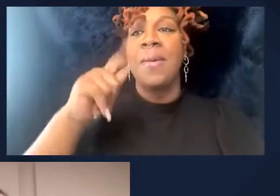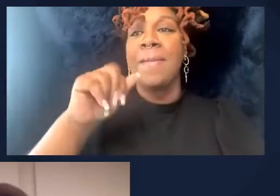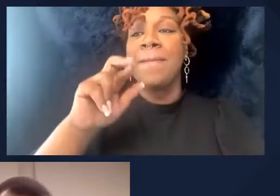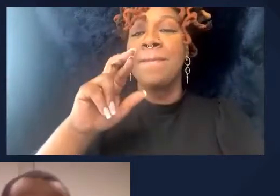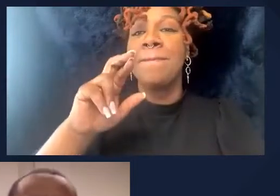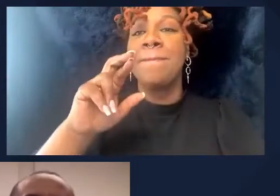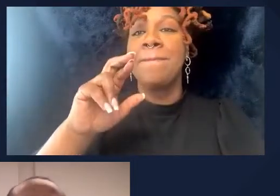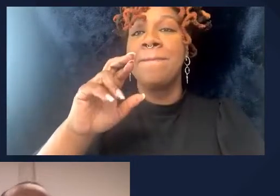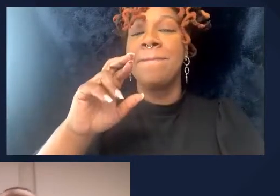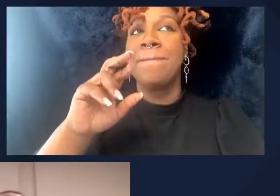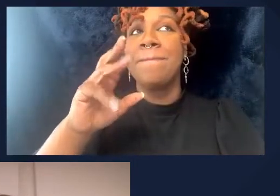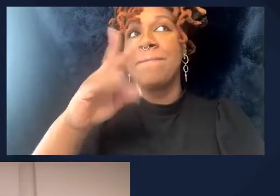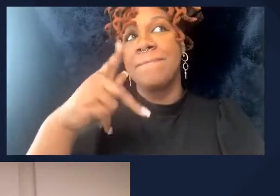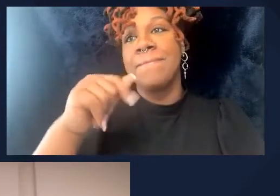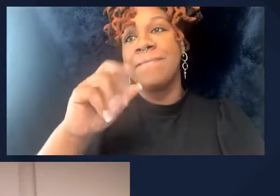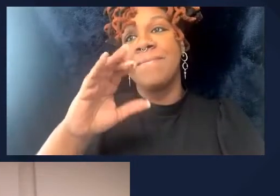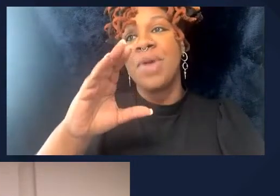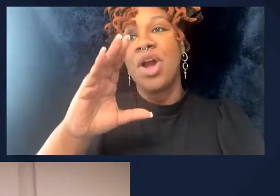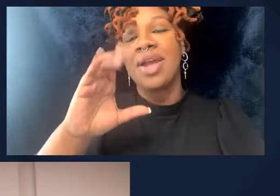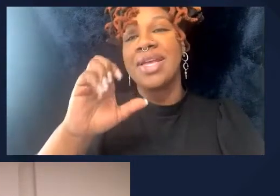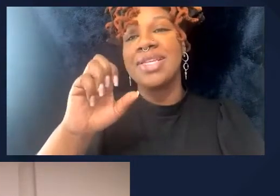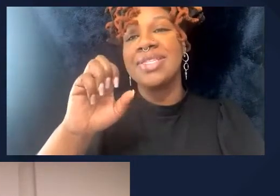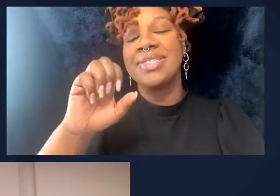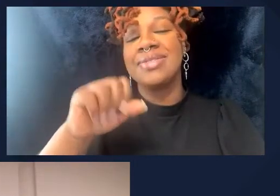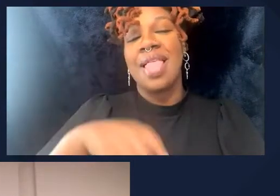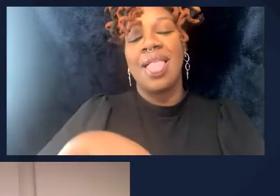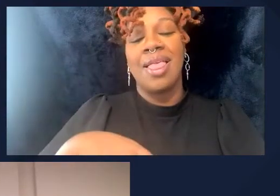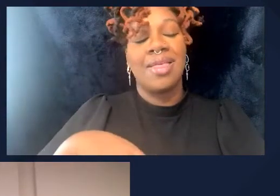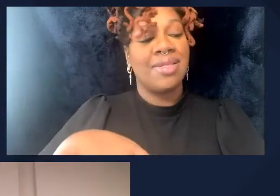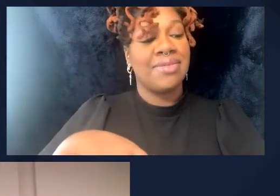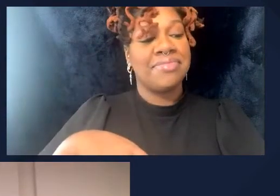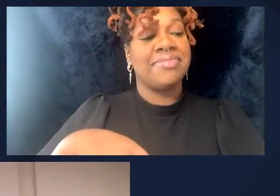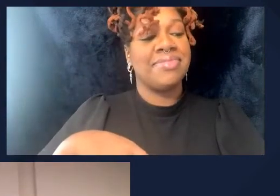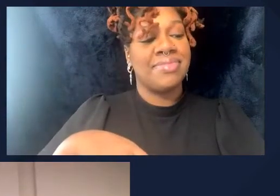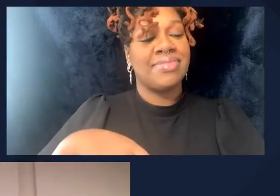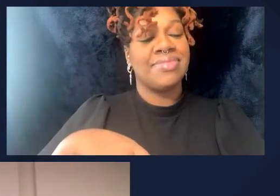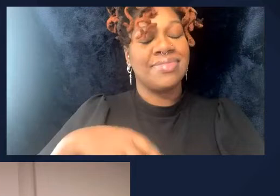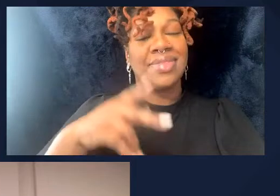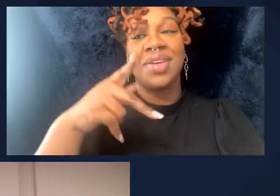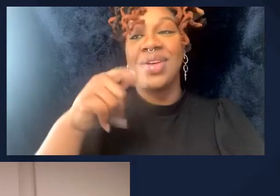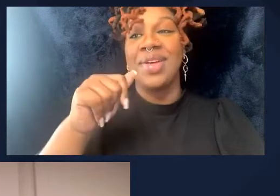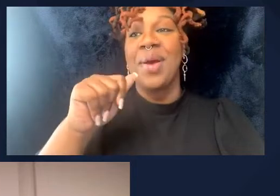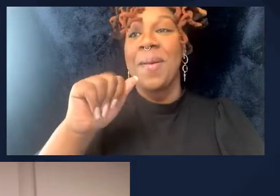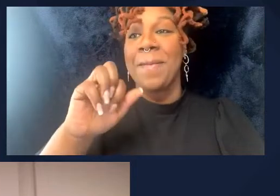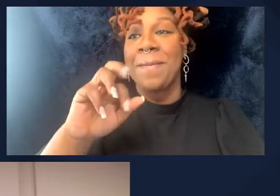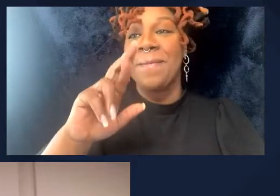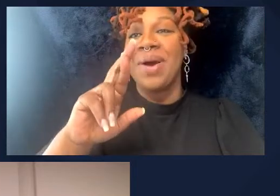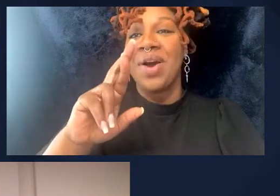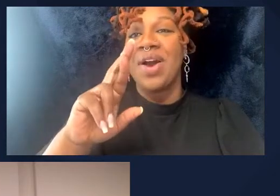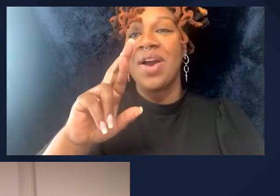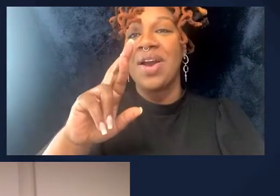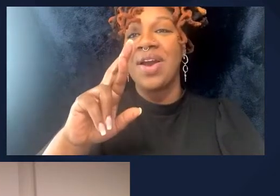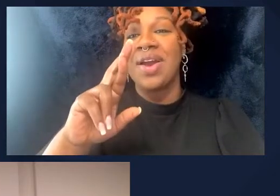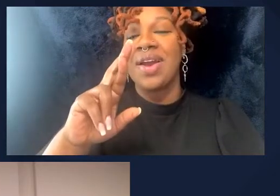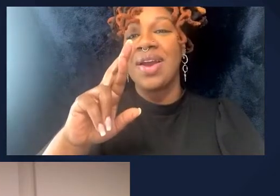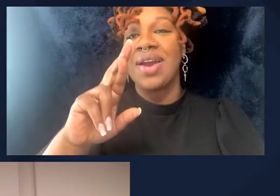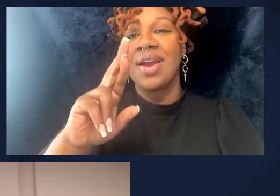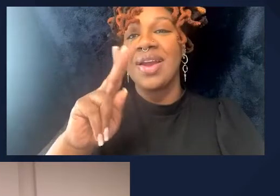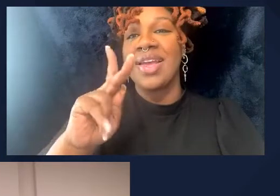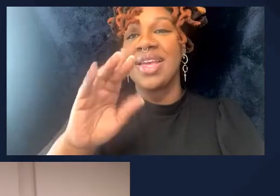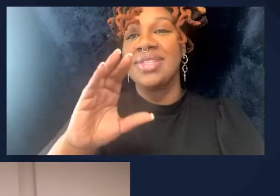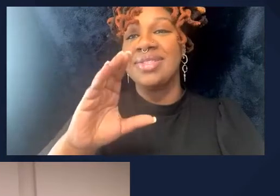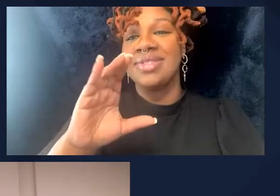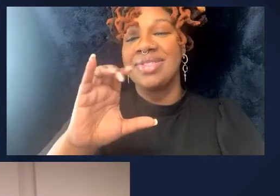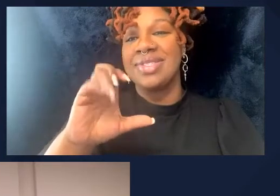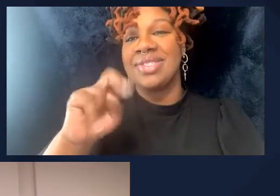depression, they're really, really globally involved. We're just beginning to fully understand what matching